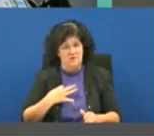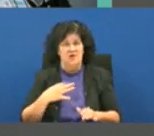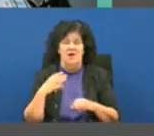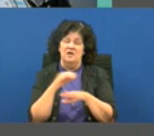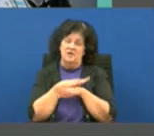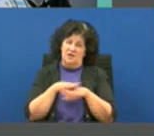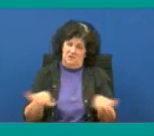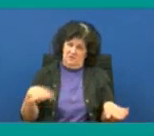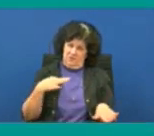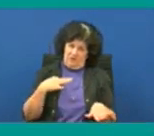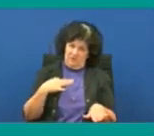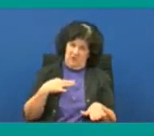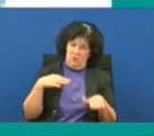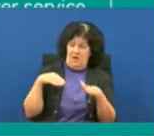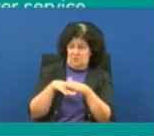slide